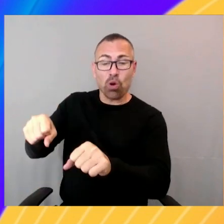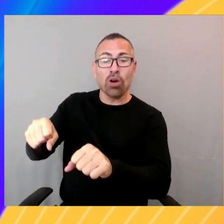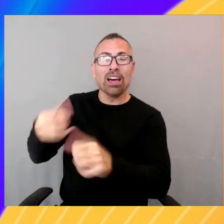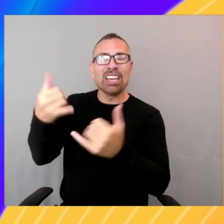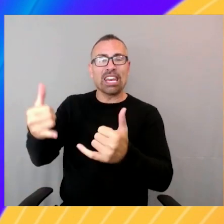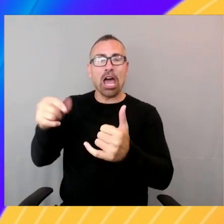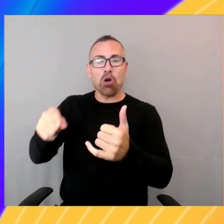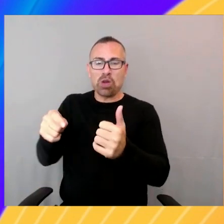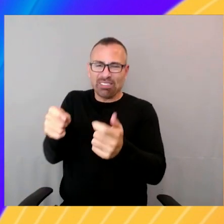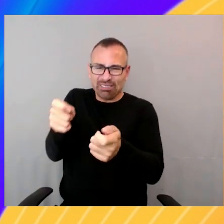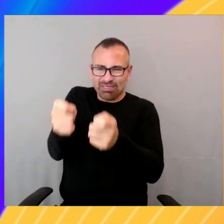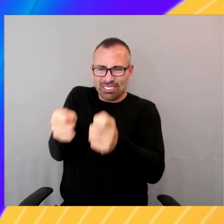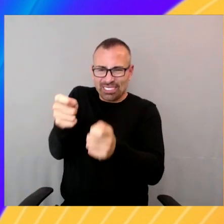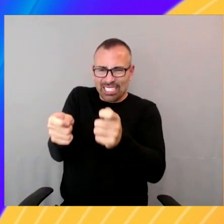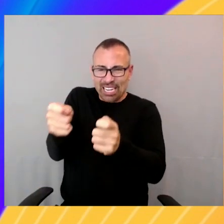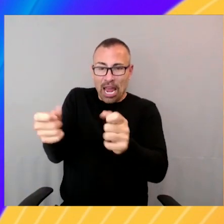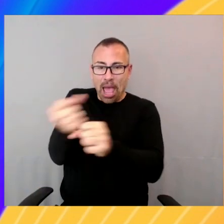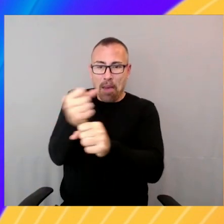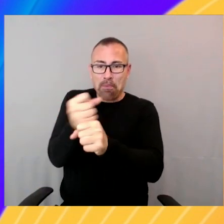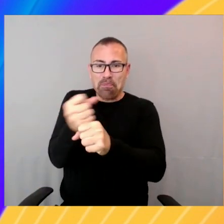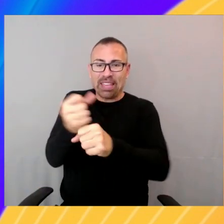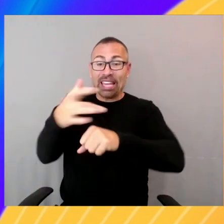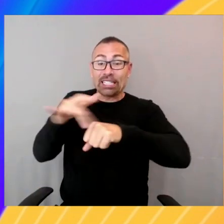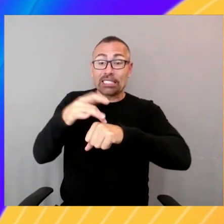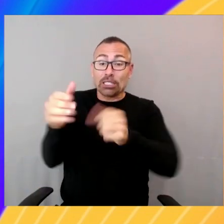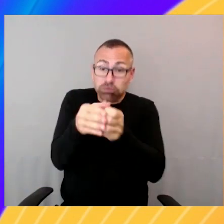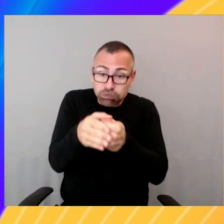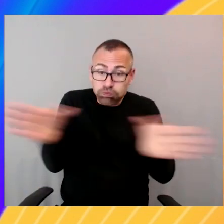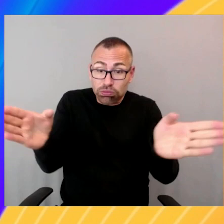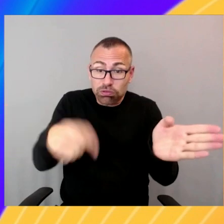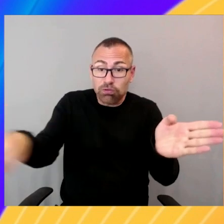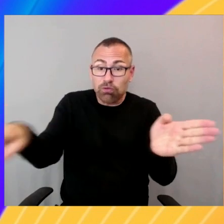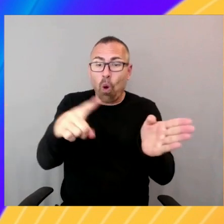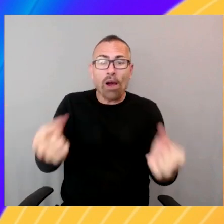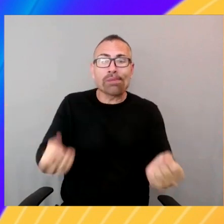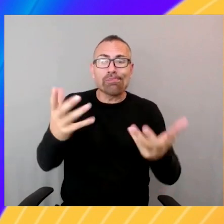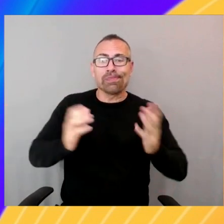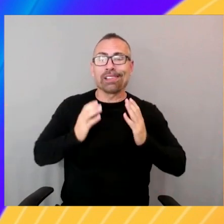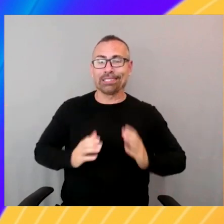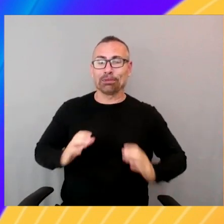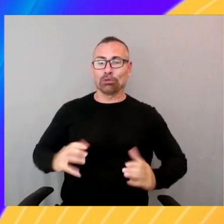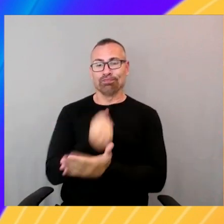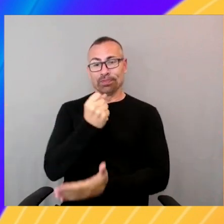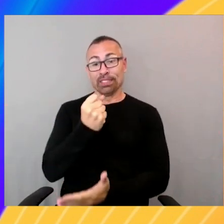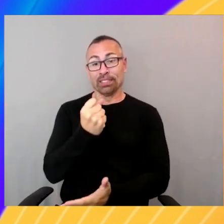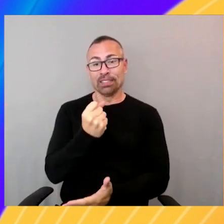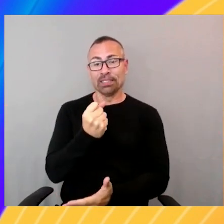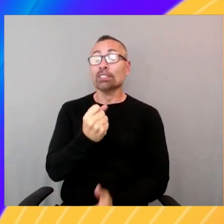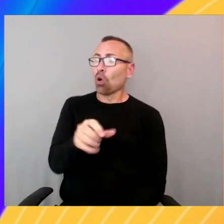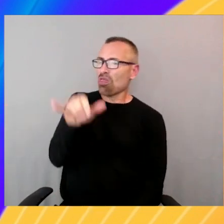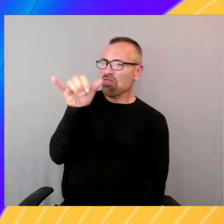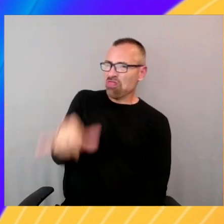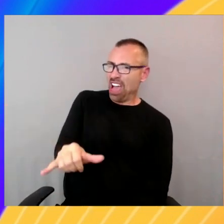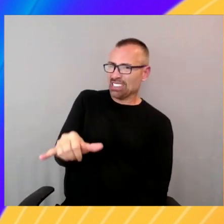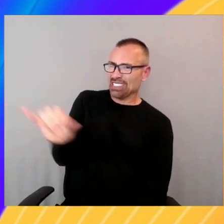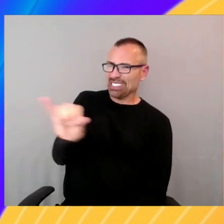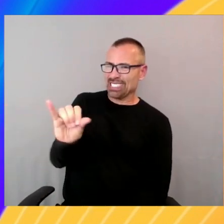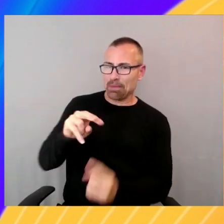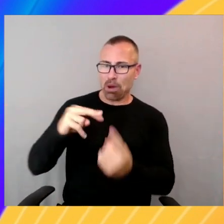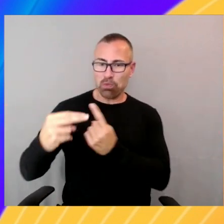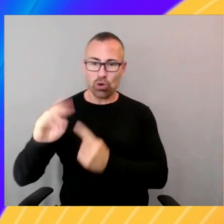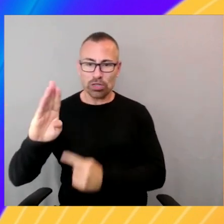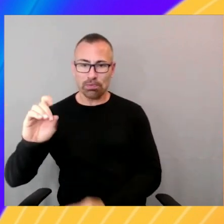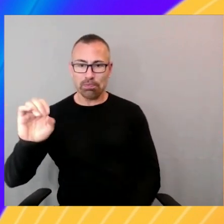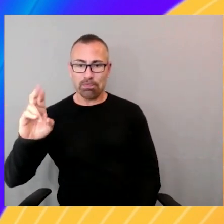customers as we can. And that's the same exact approach that we're taking with Bedrock. So Bedrock is a cloud-based service for generative